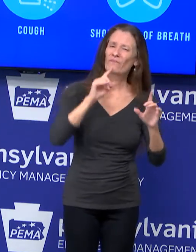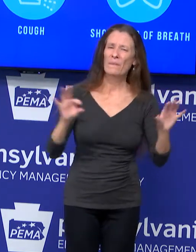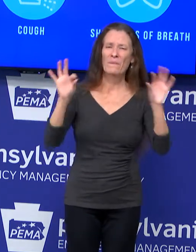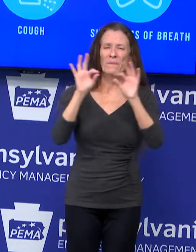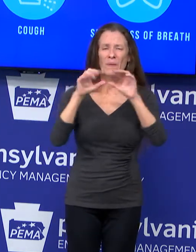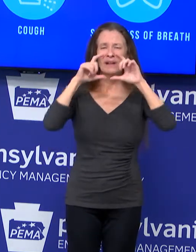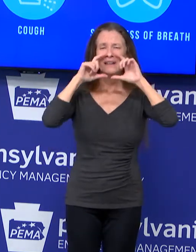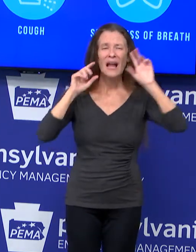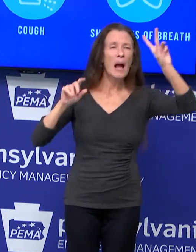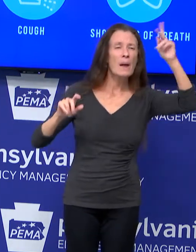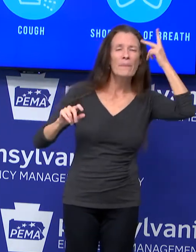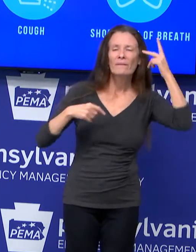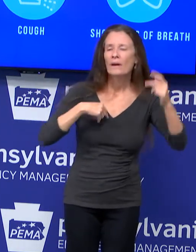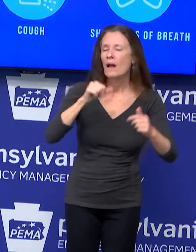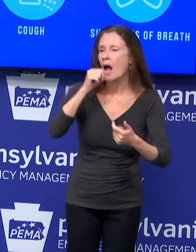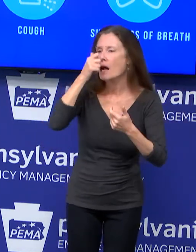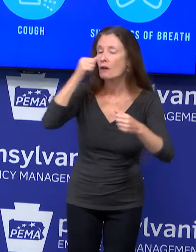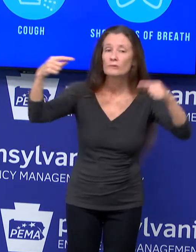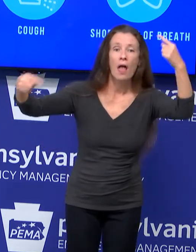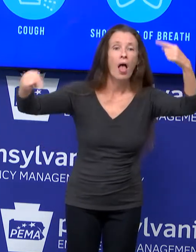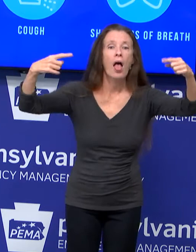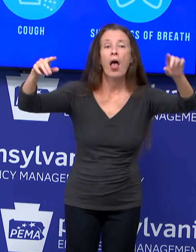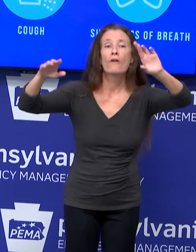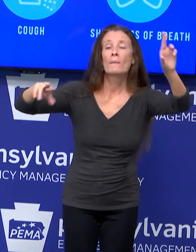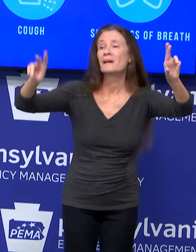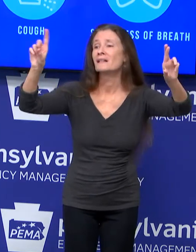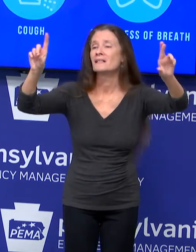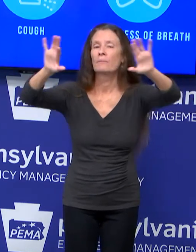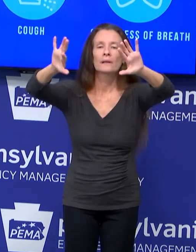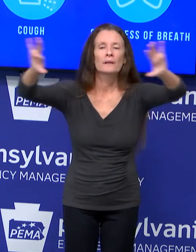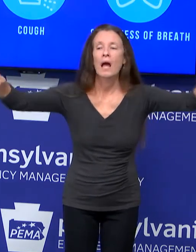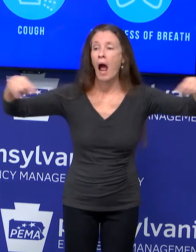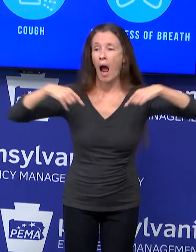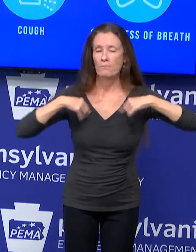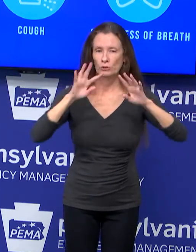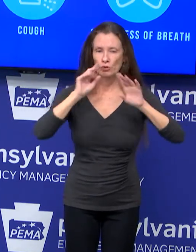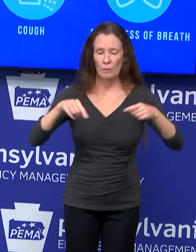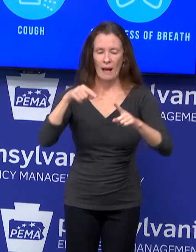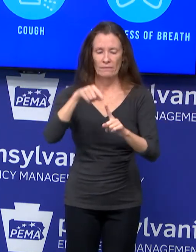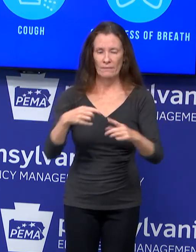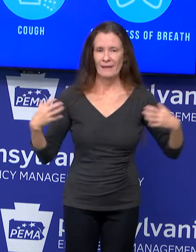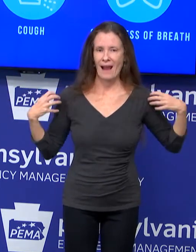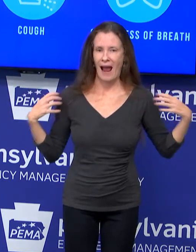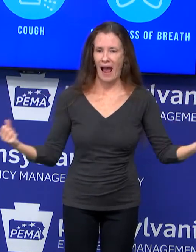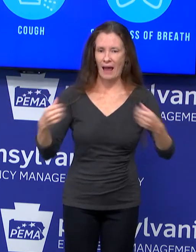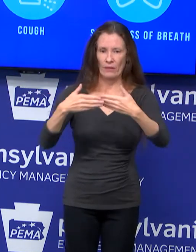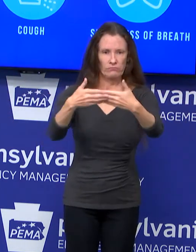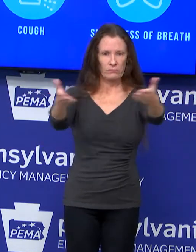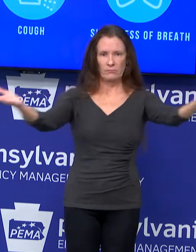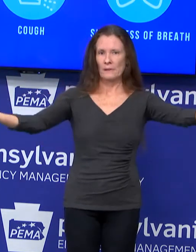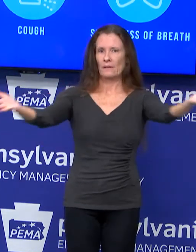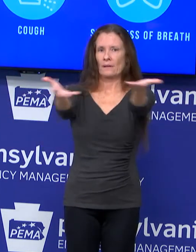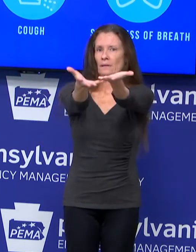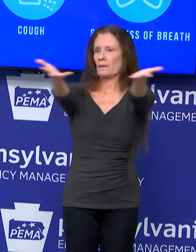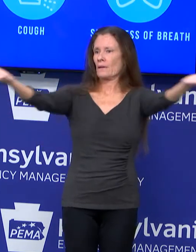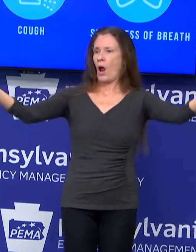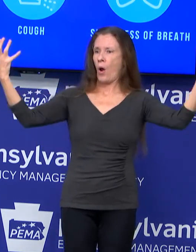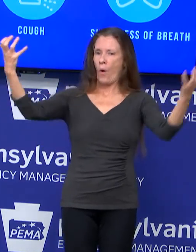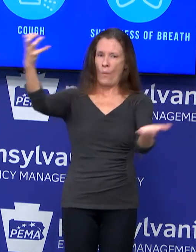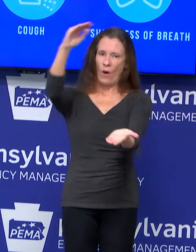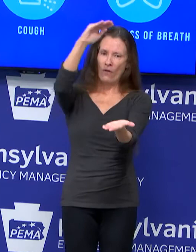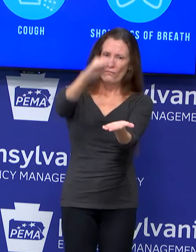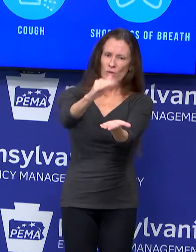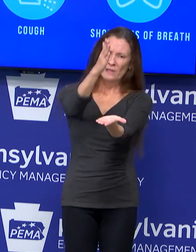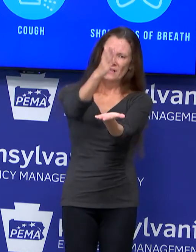divide and any partisan divide. And again, stand united and work together to stop the spread of COVID-19 in Pennsylvania. And that's how